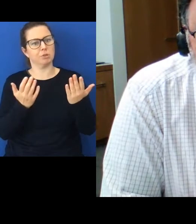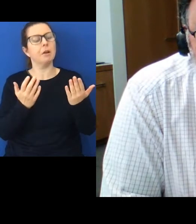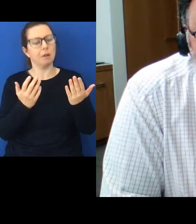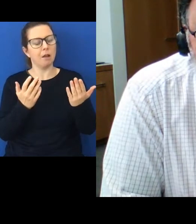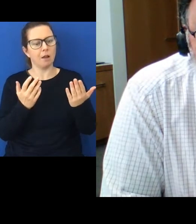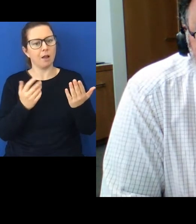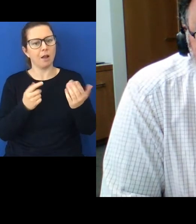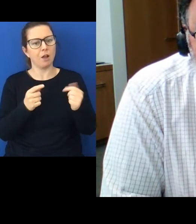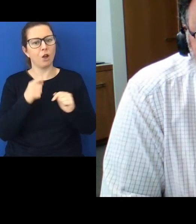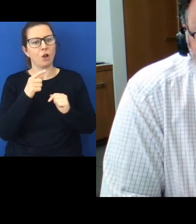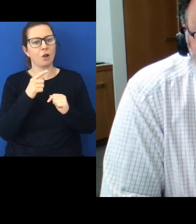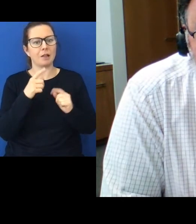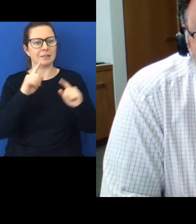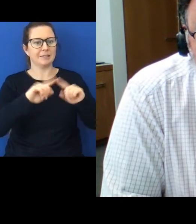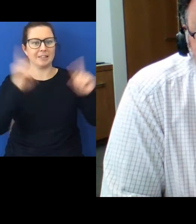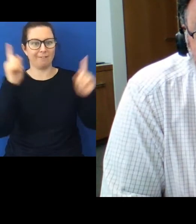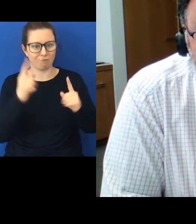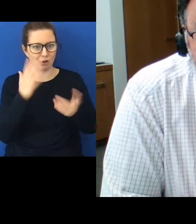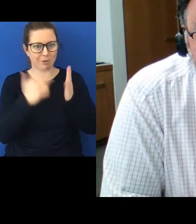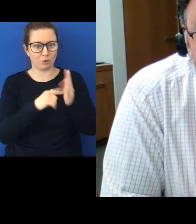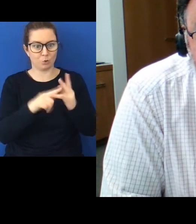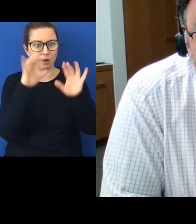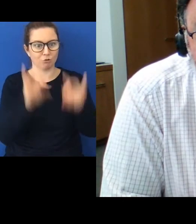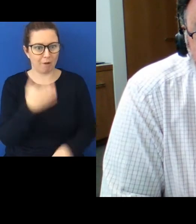situation you find yourselves in in Australia.